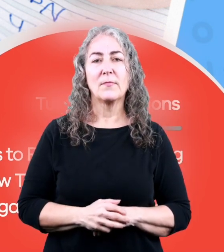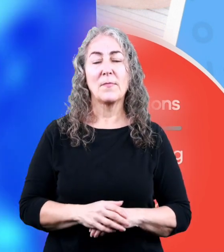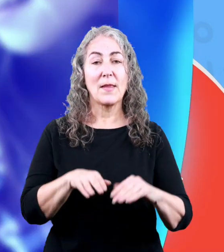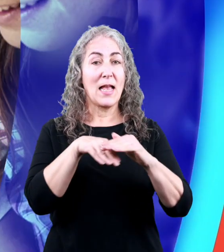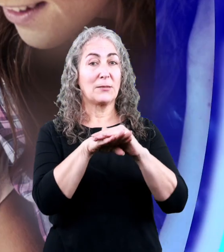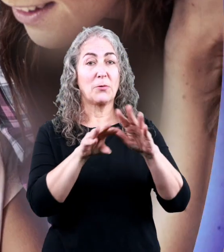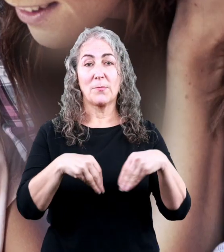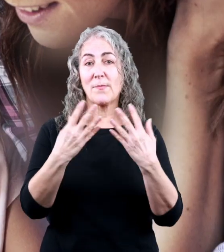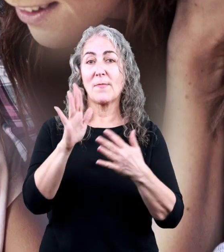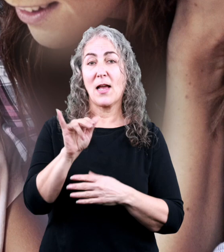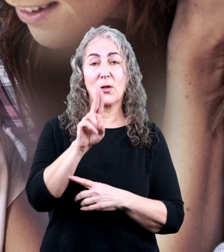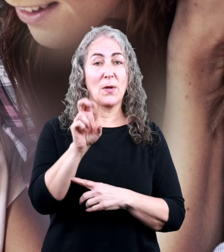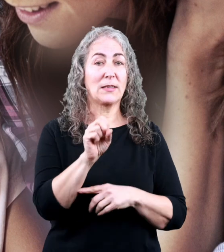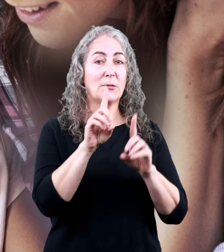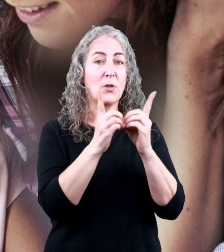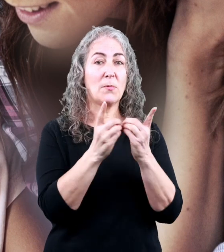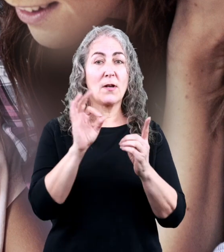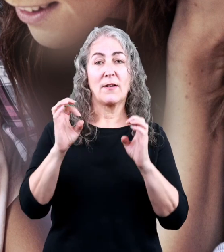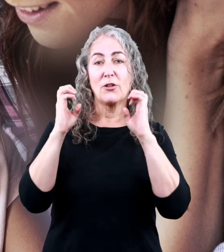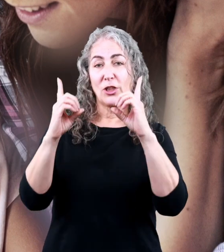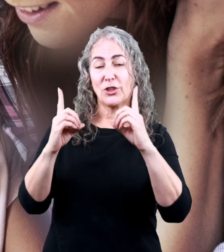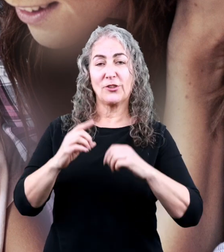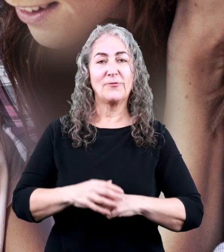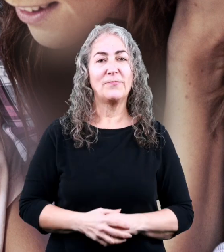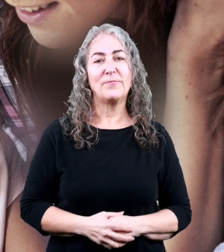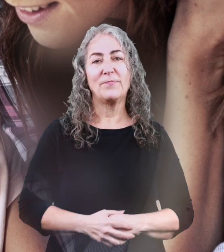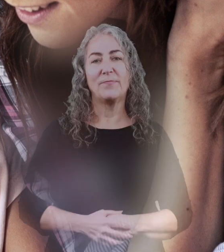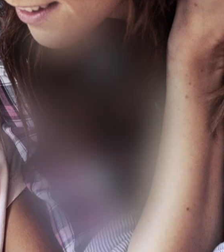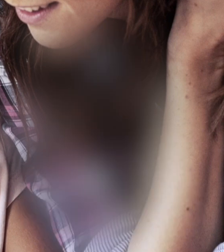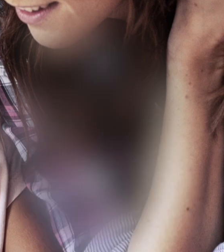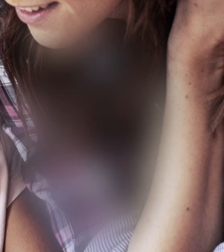They are in systems. What How How am Who